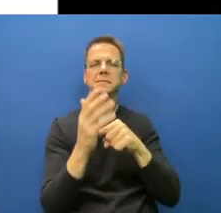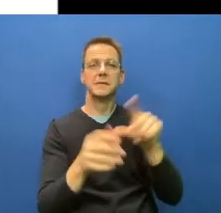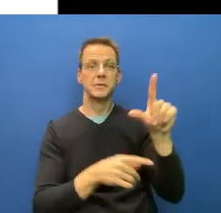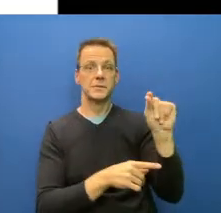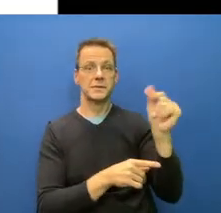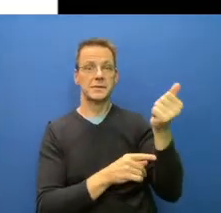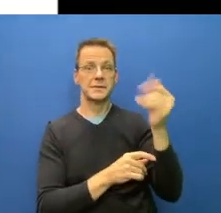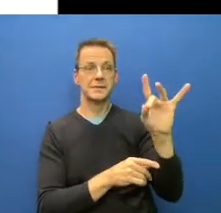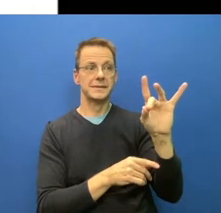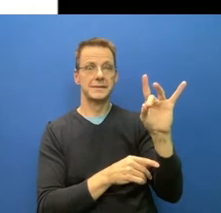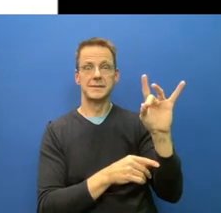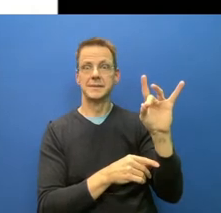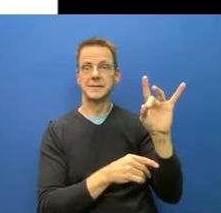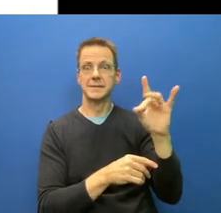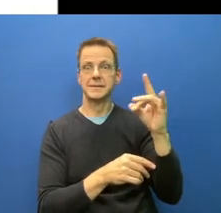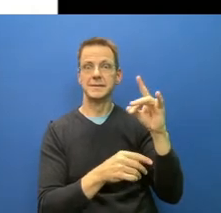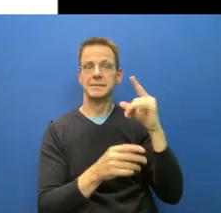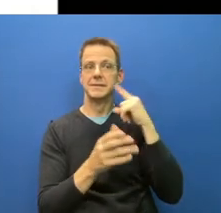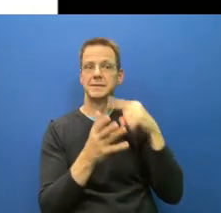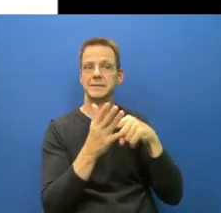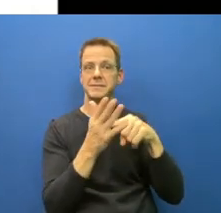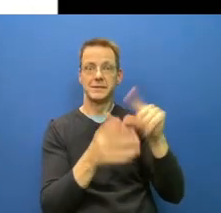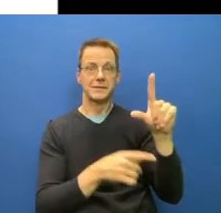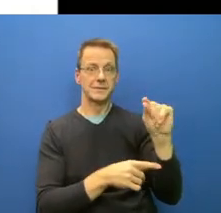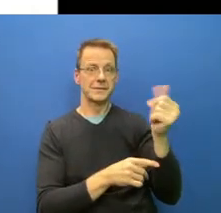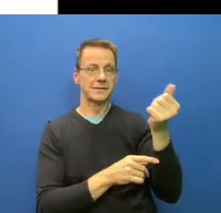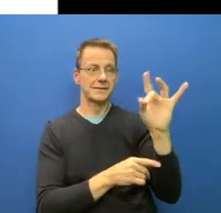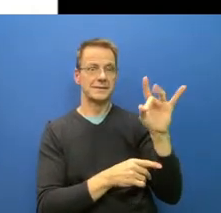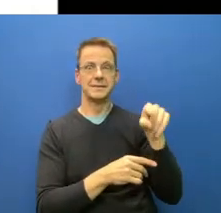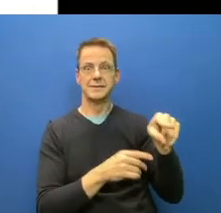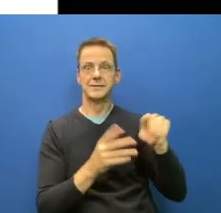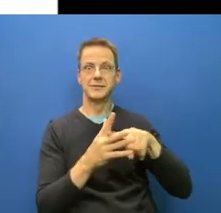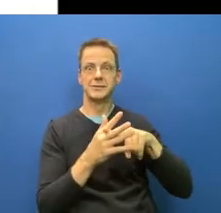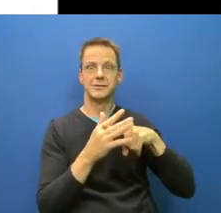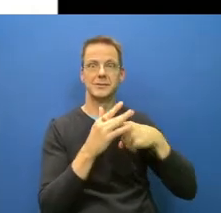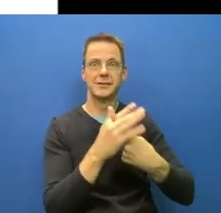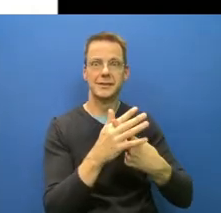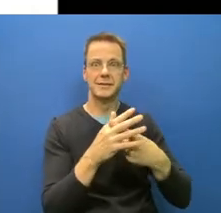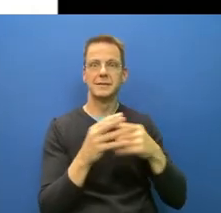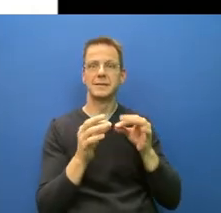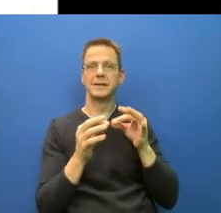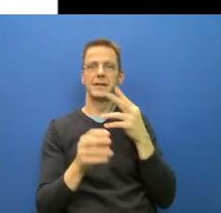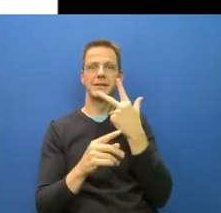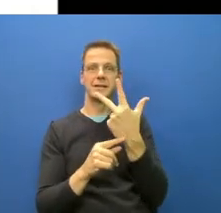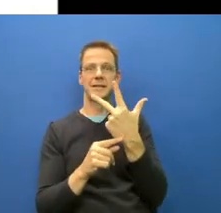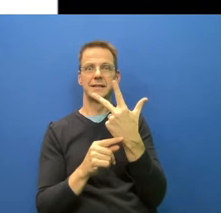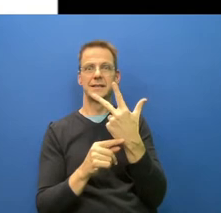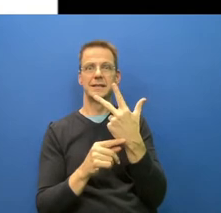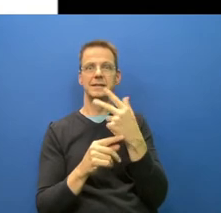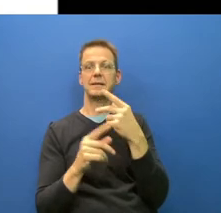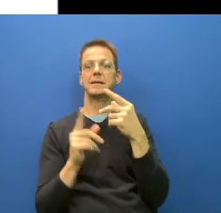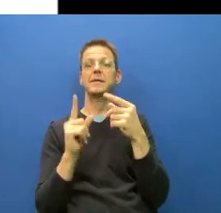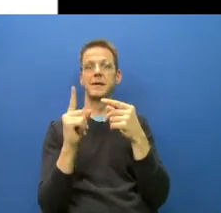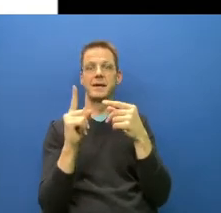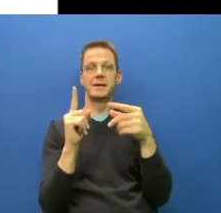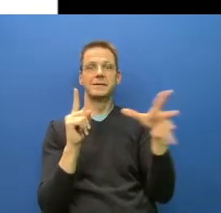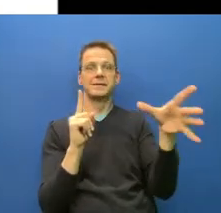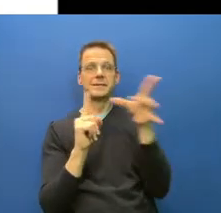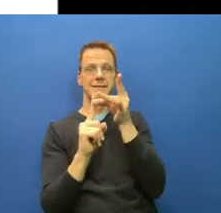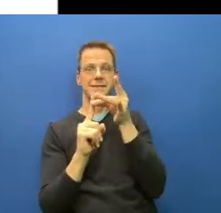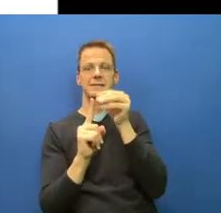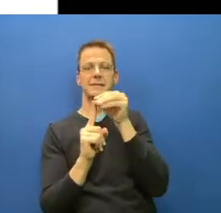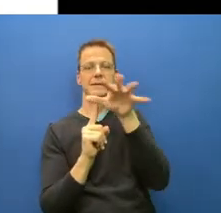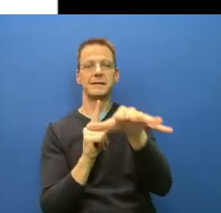three. So one person would infect three people. And now we have Delta variant because we let it, let's let COVID